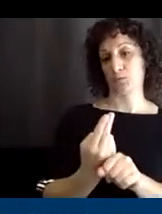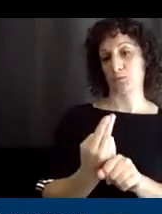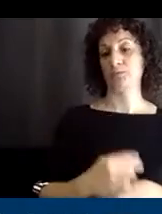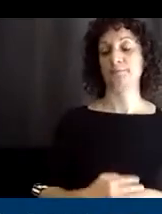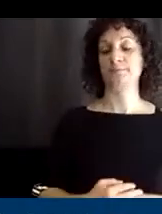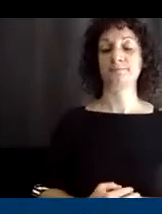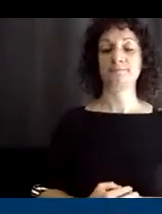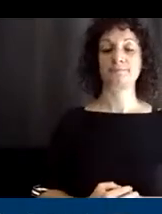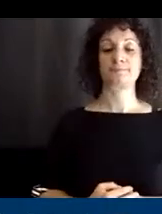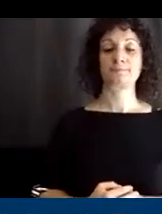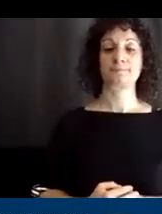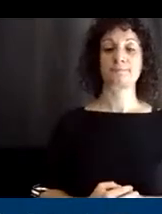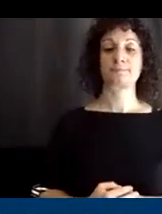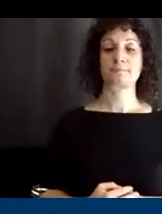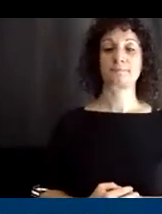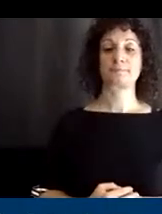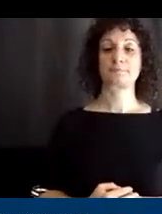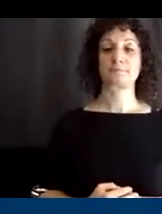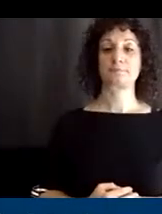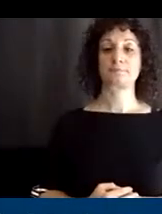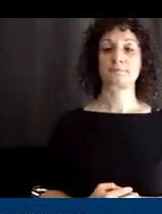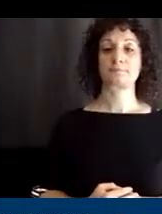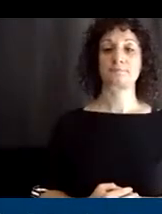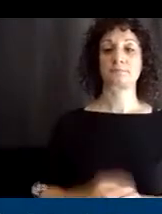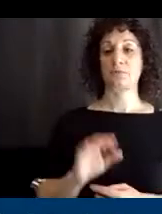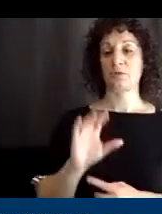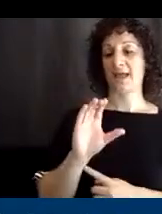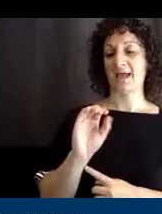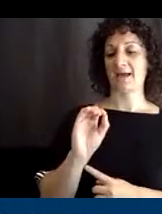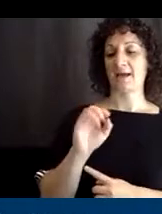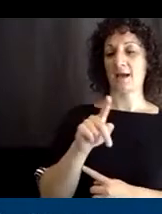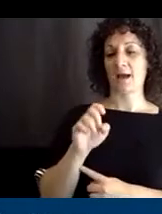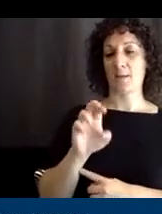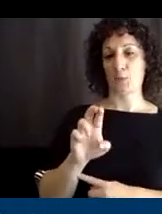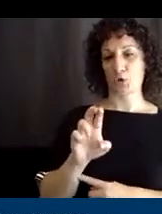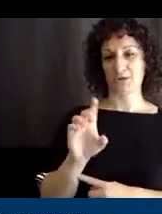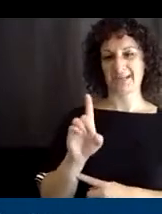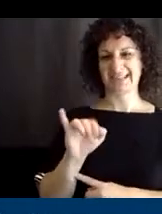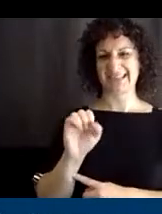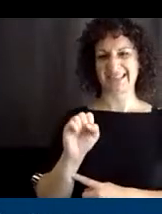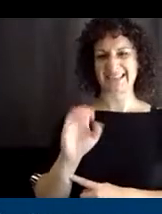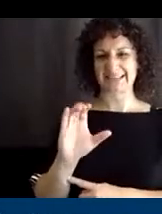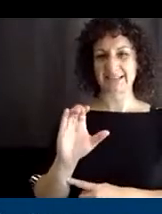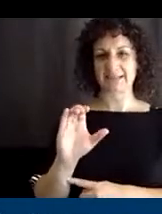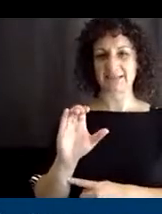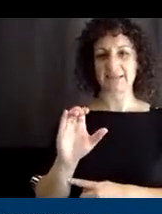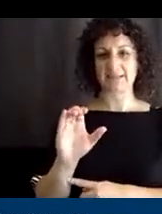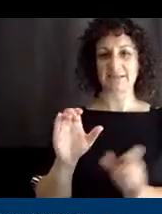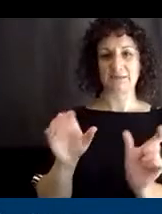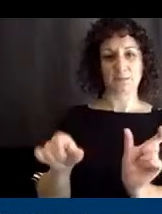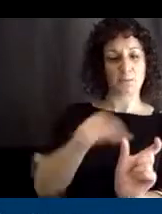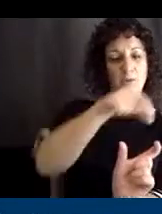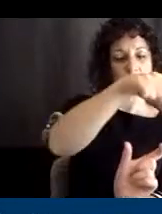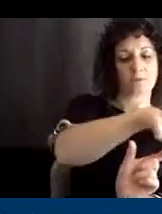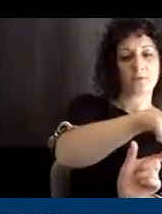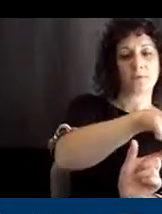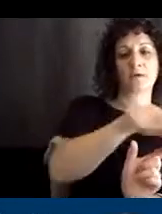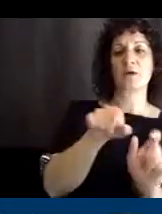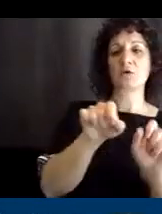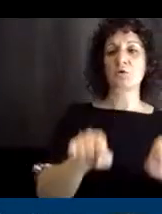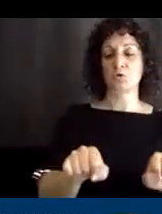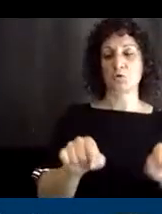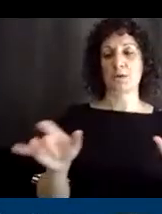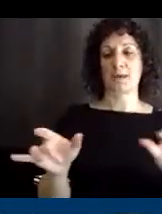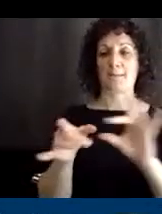And so you just slip that little copper disc into the battery pack. And then you can plug the switch into the